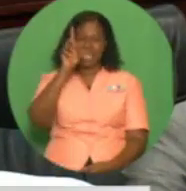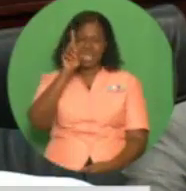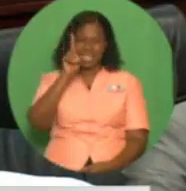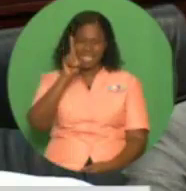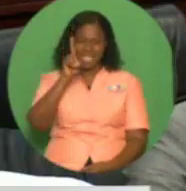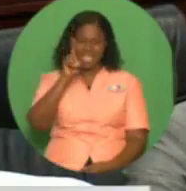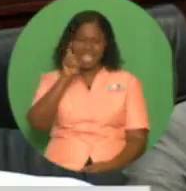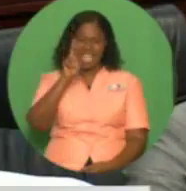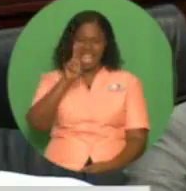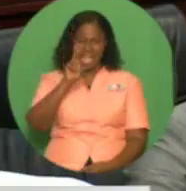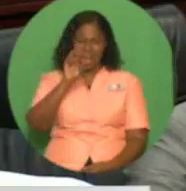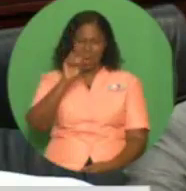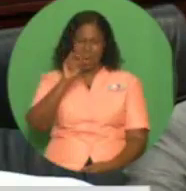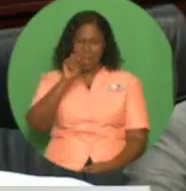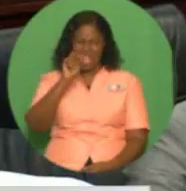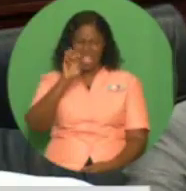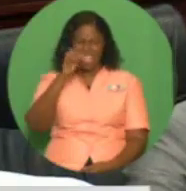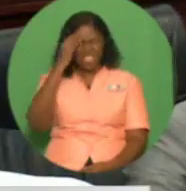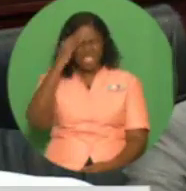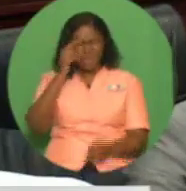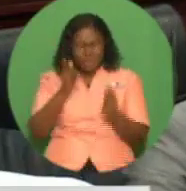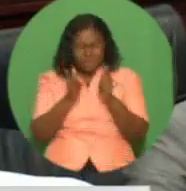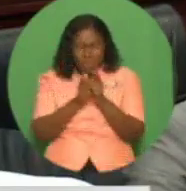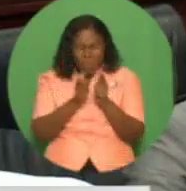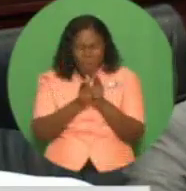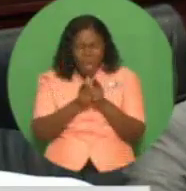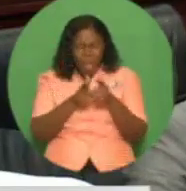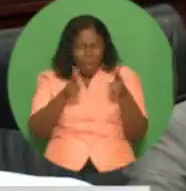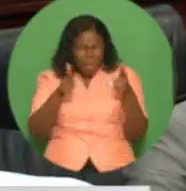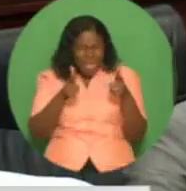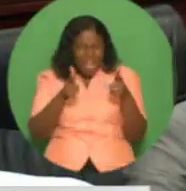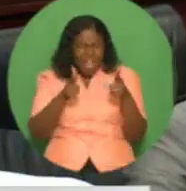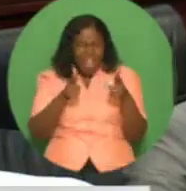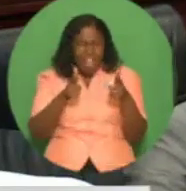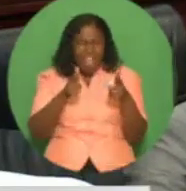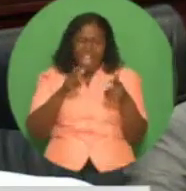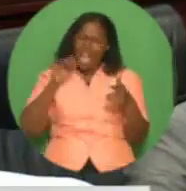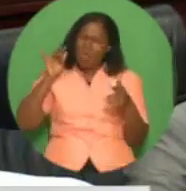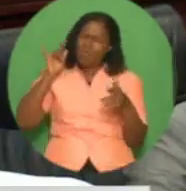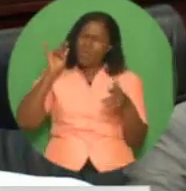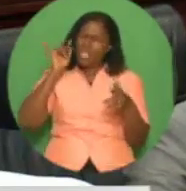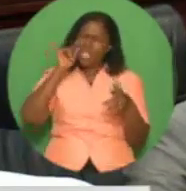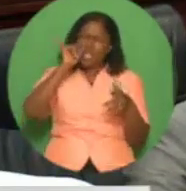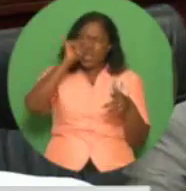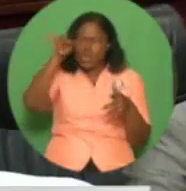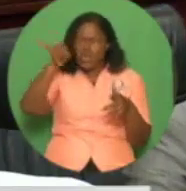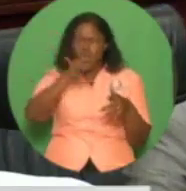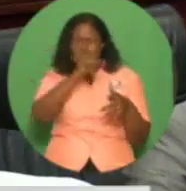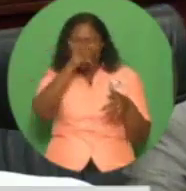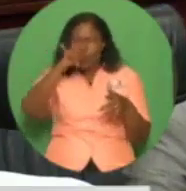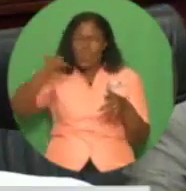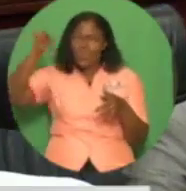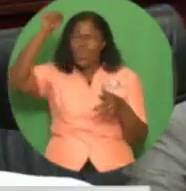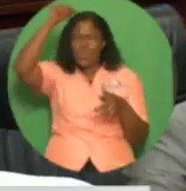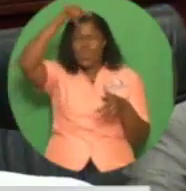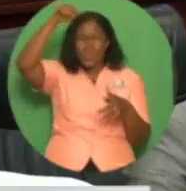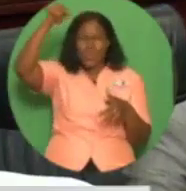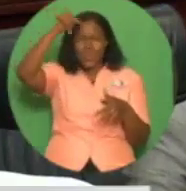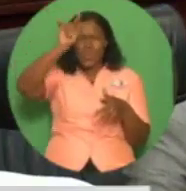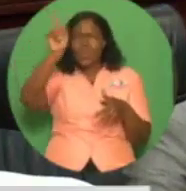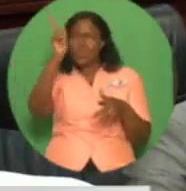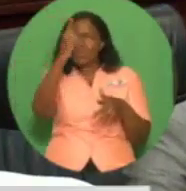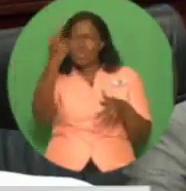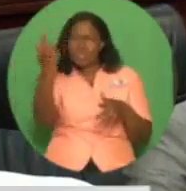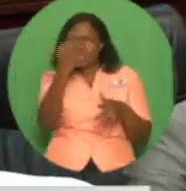assets will be capable of providing real-time video feed for both the National CCTV Center and the Fusion Center.